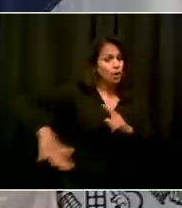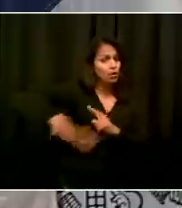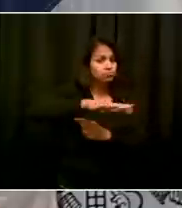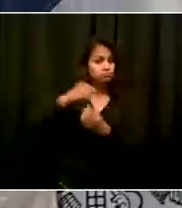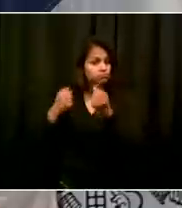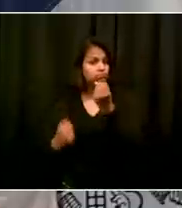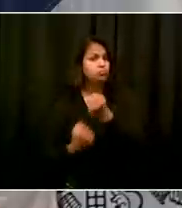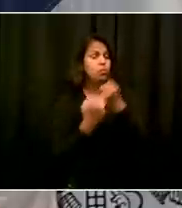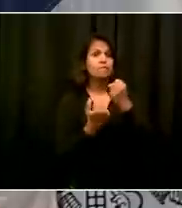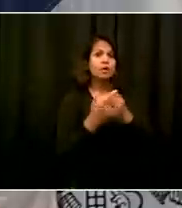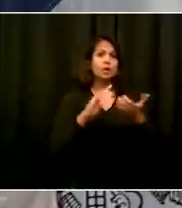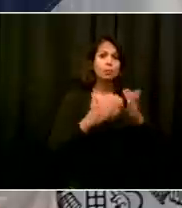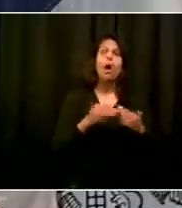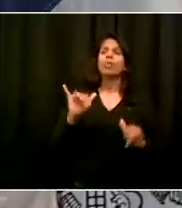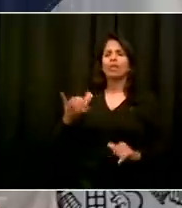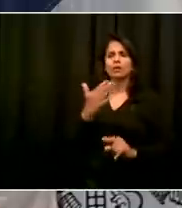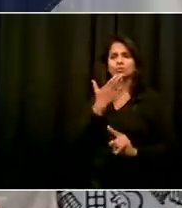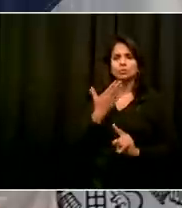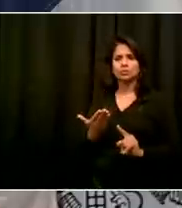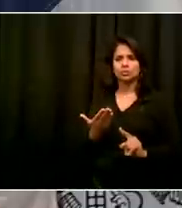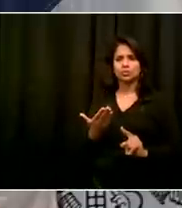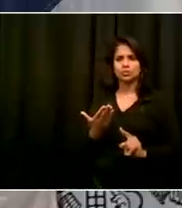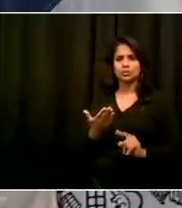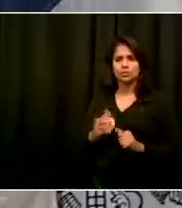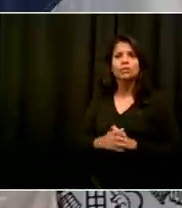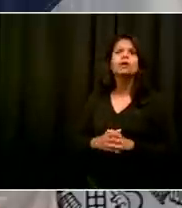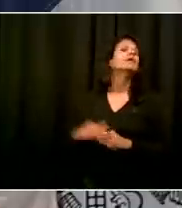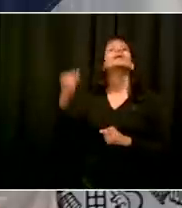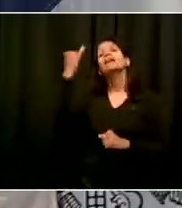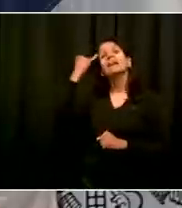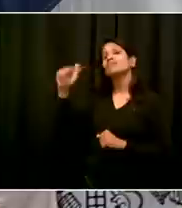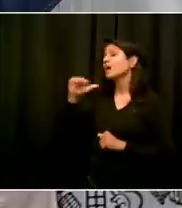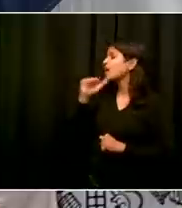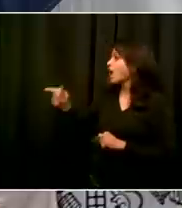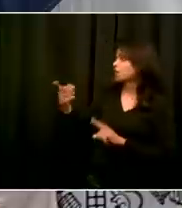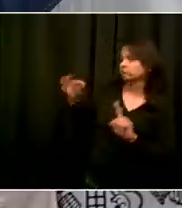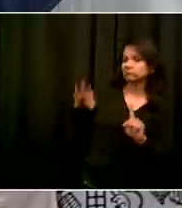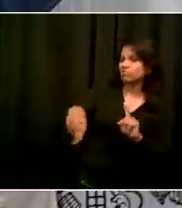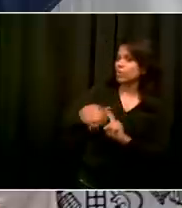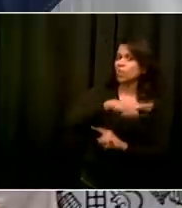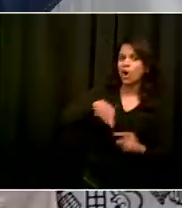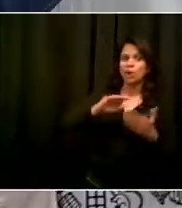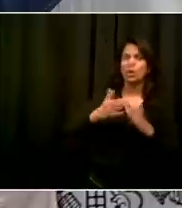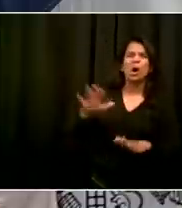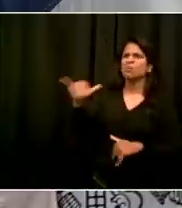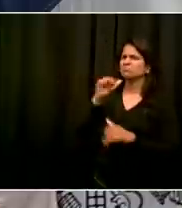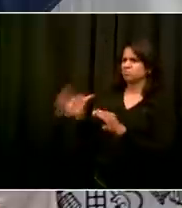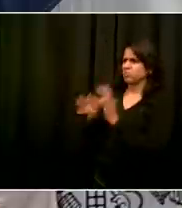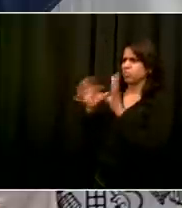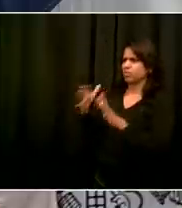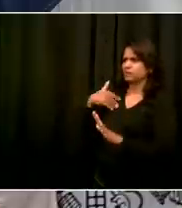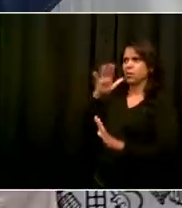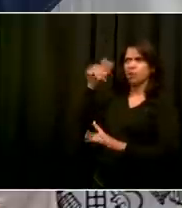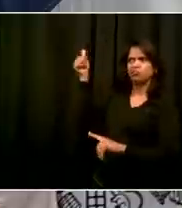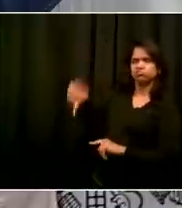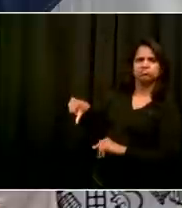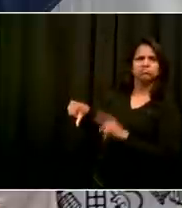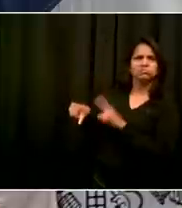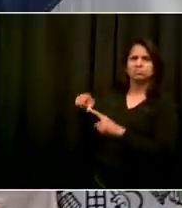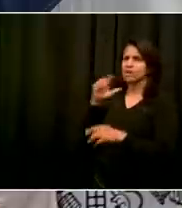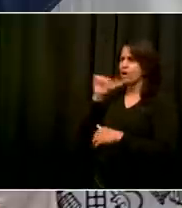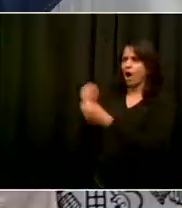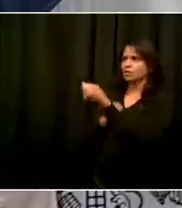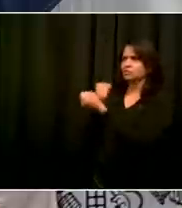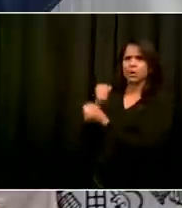we're not. The cases you're talking about, there's a couple of different issues around the Botanical Garden. Those are private